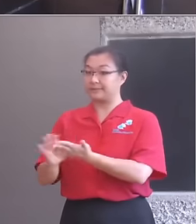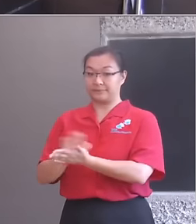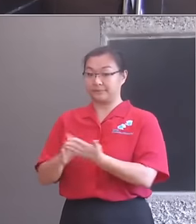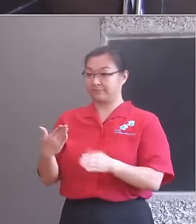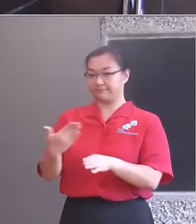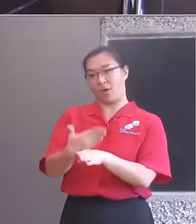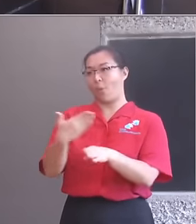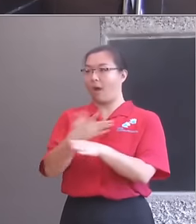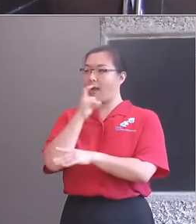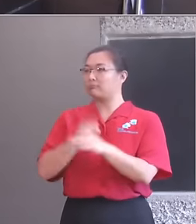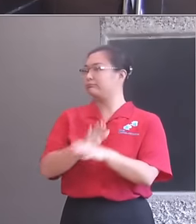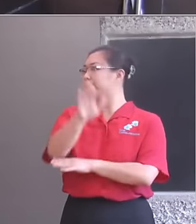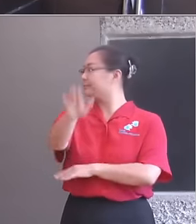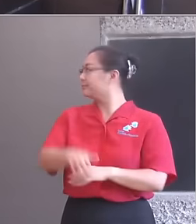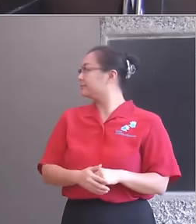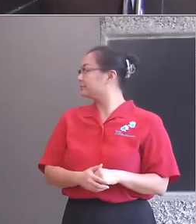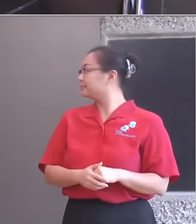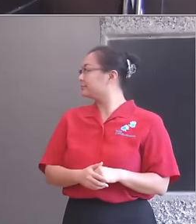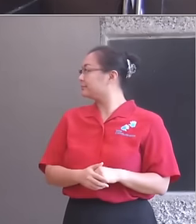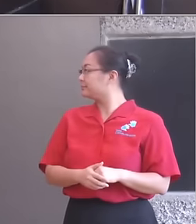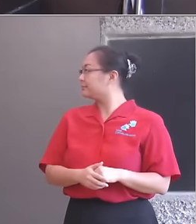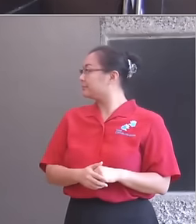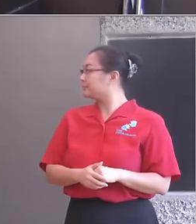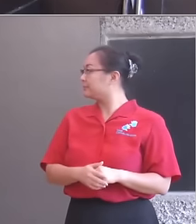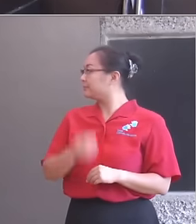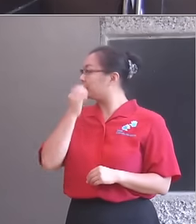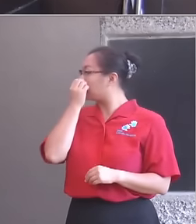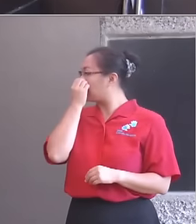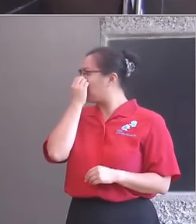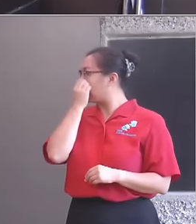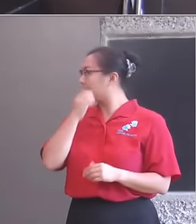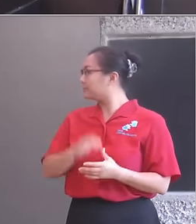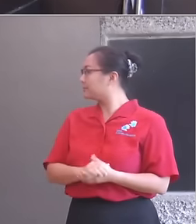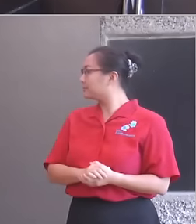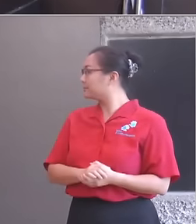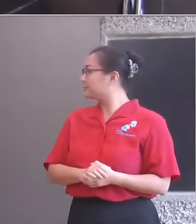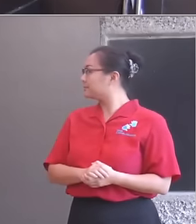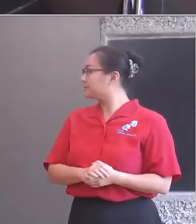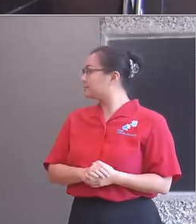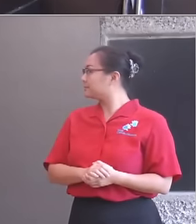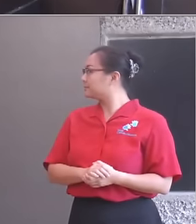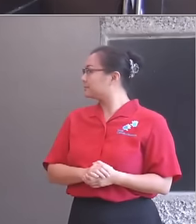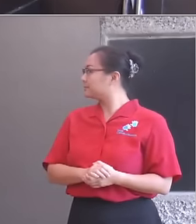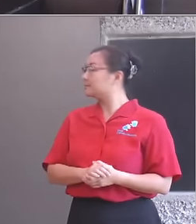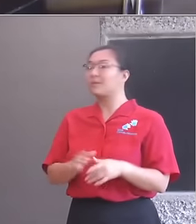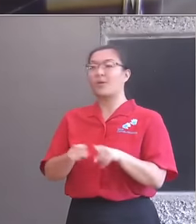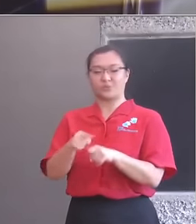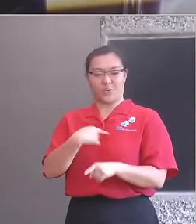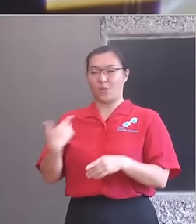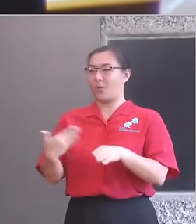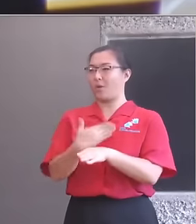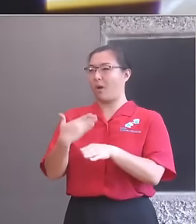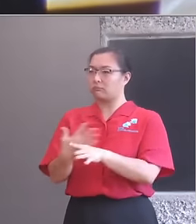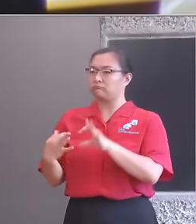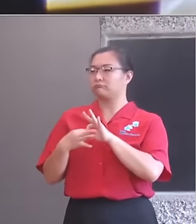give teachers access to arts and cultural teaching resources from organizations such as the RSC, the VNA, the BFI, the